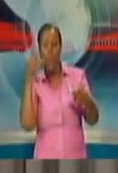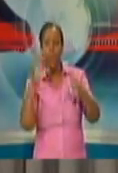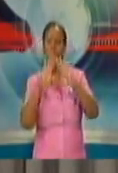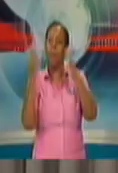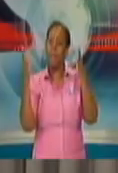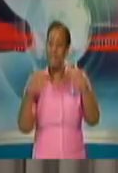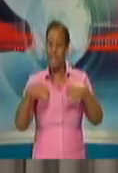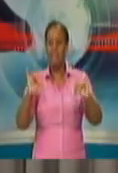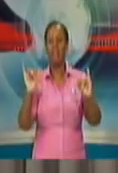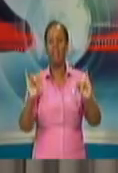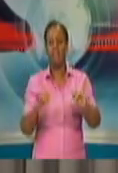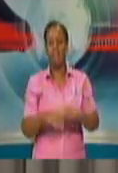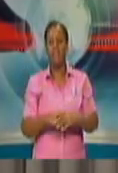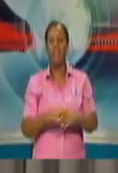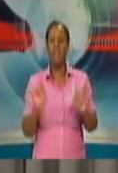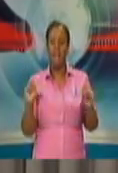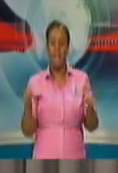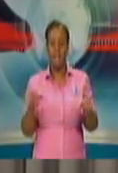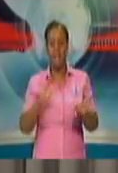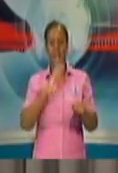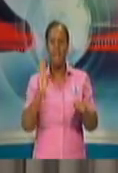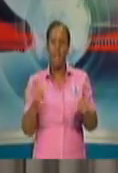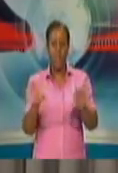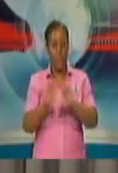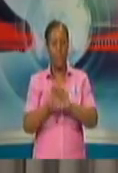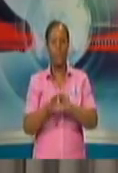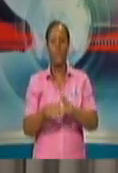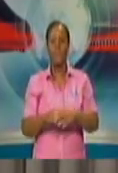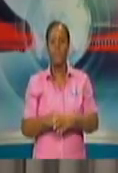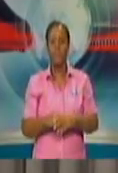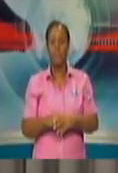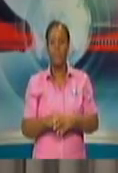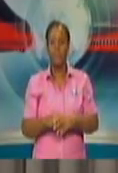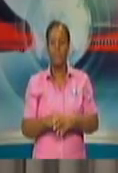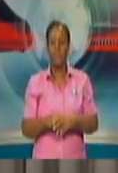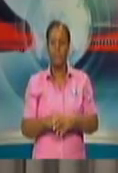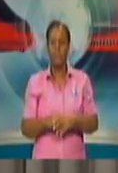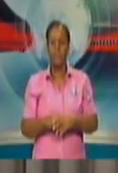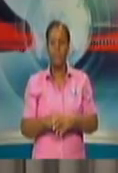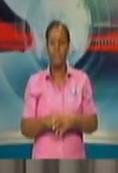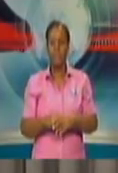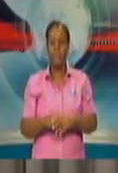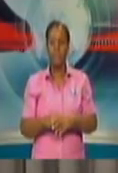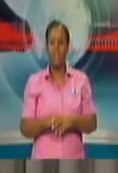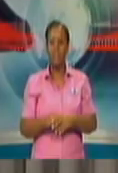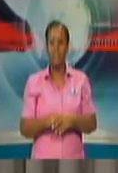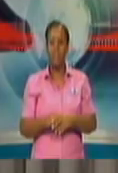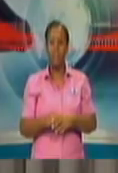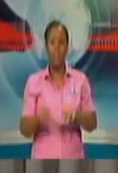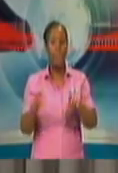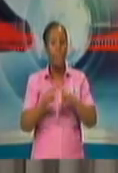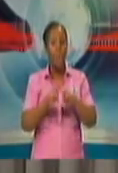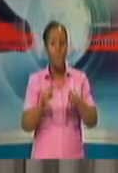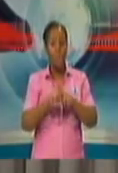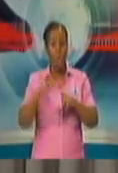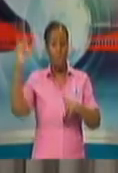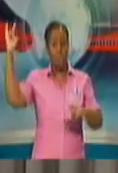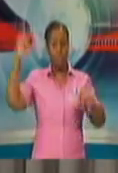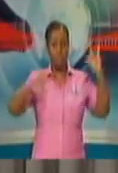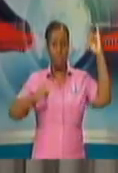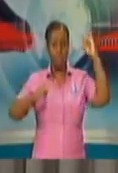well. We had never closed our borders, so that there were goods entering our country and leaving our country, the ports were operational.